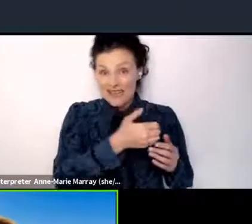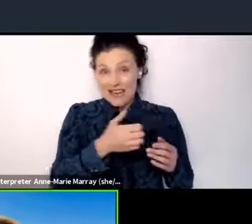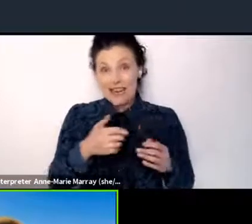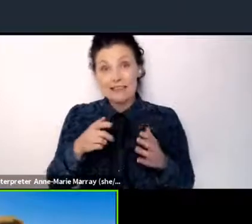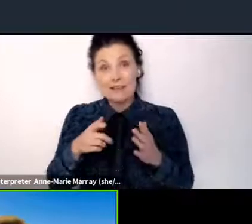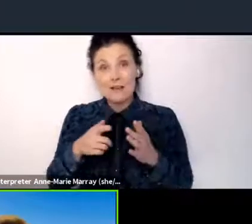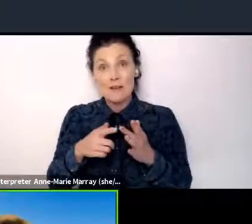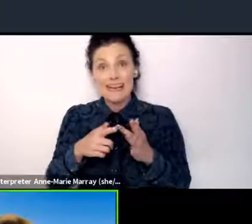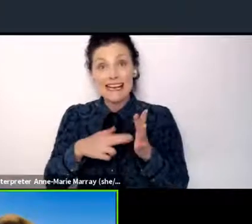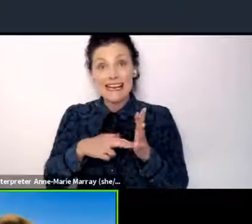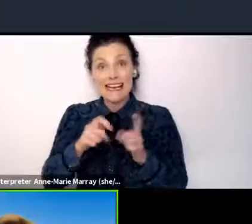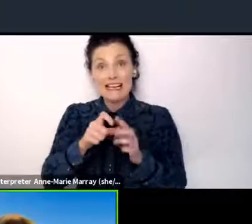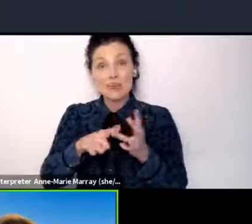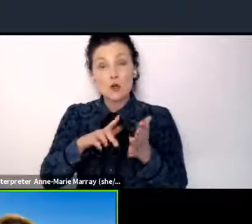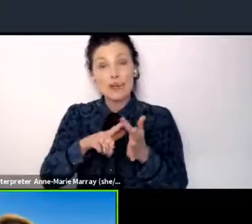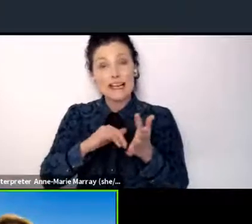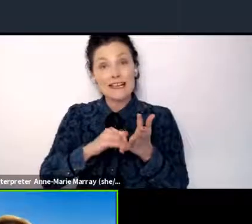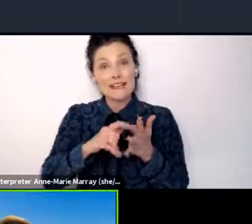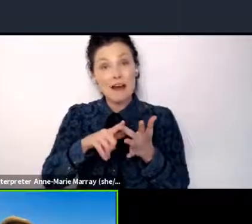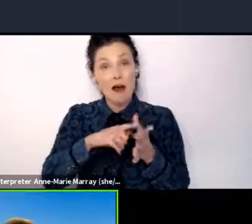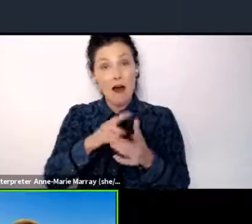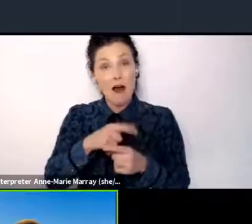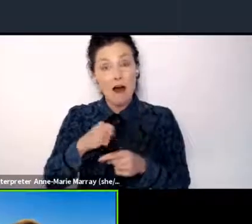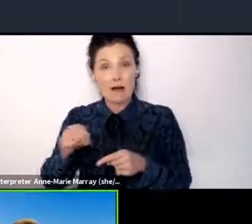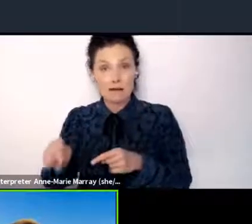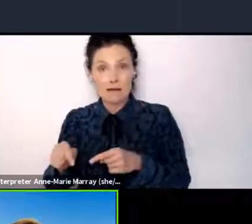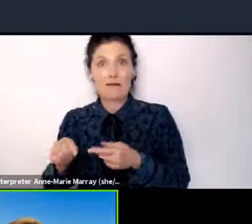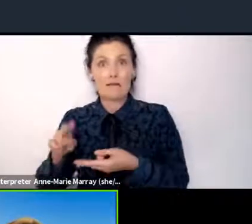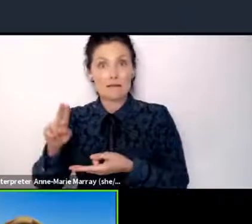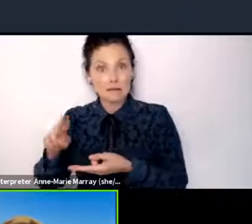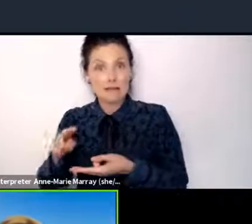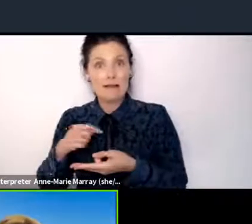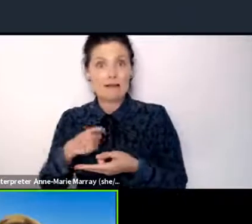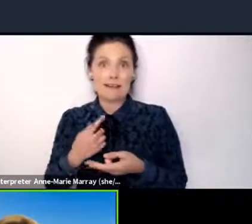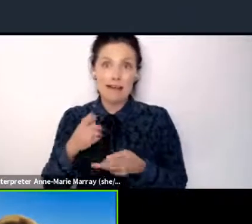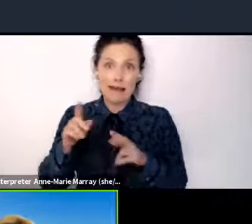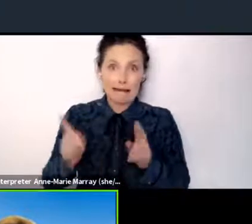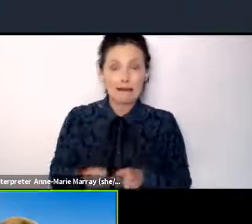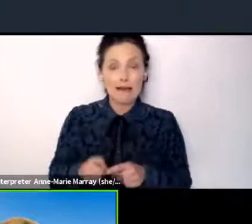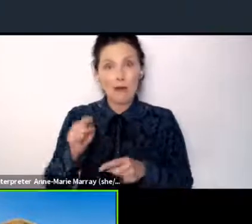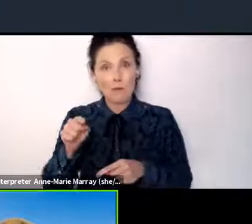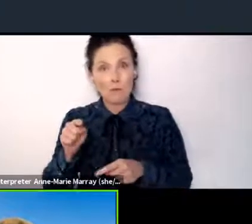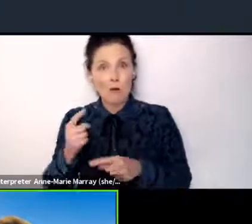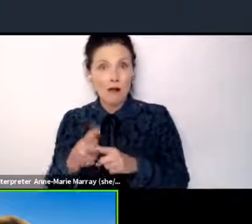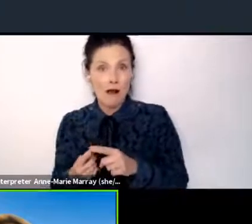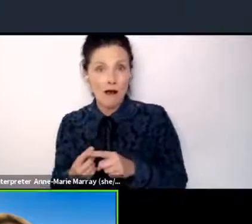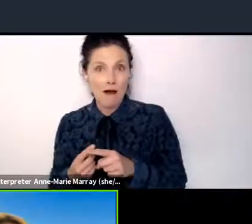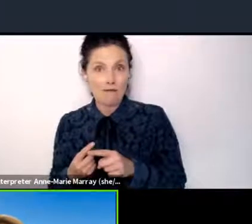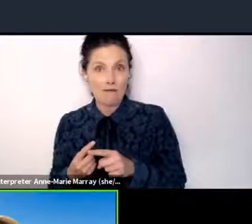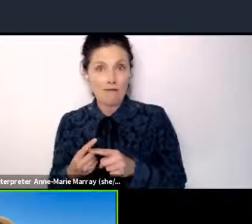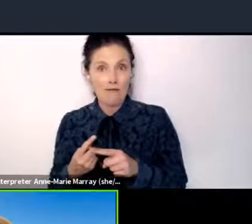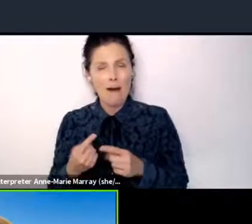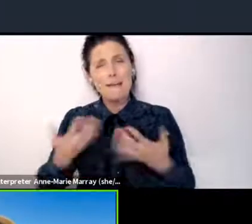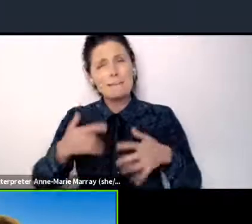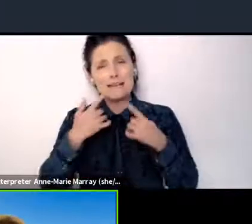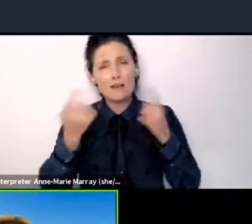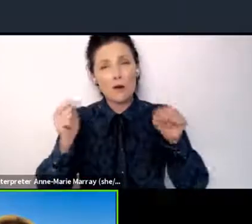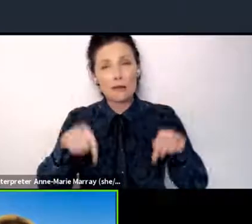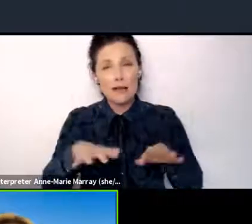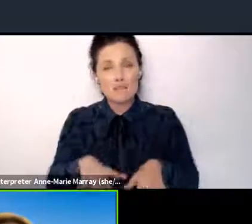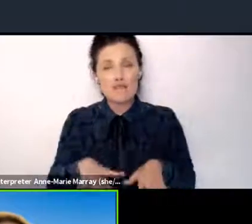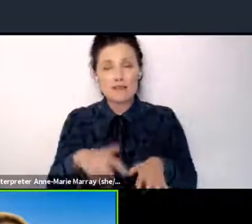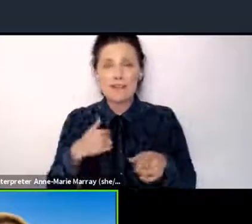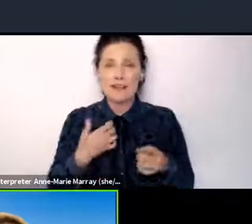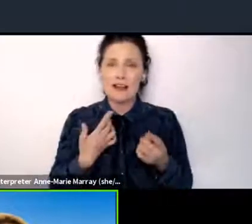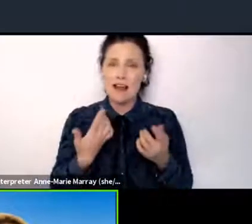and in India, it's about one and a half. So when we are told the problem is solved in Britain because we've got these great targets and that the issue is India